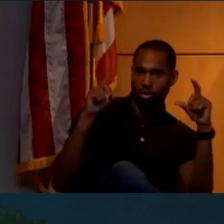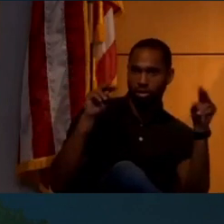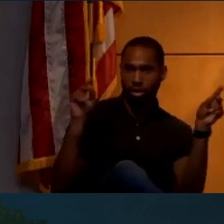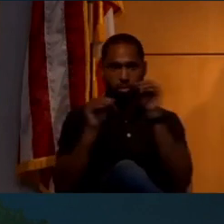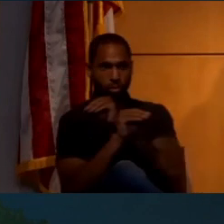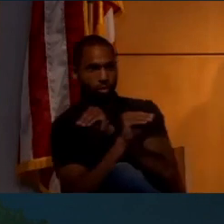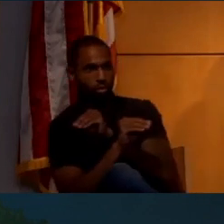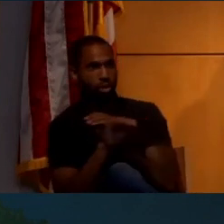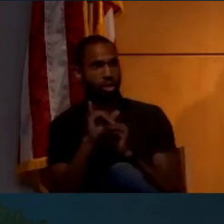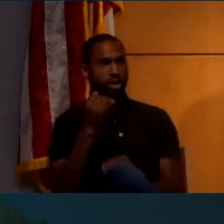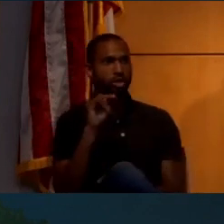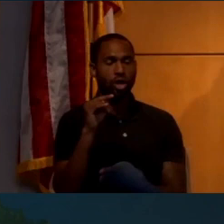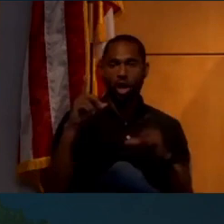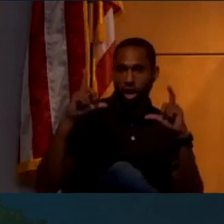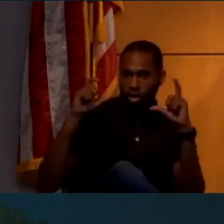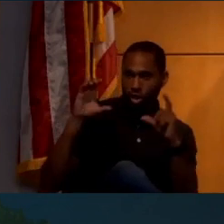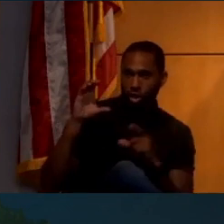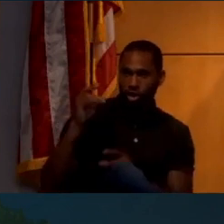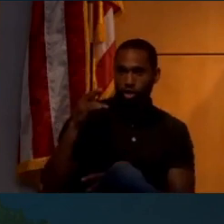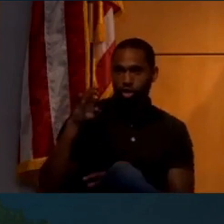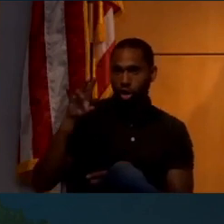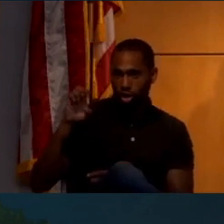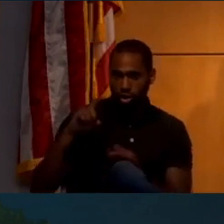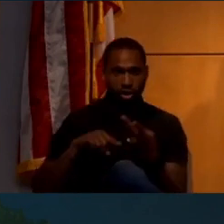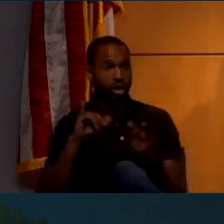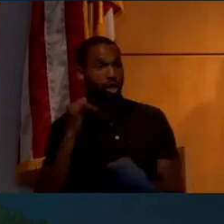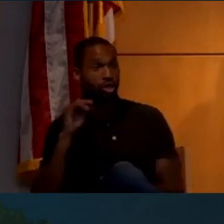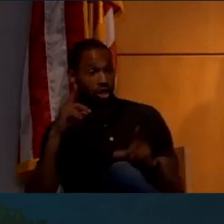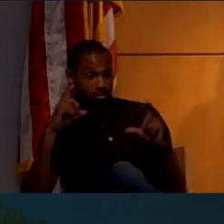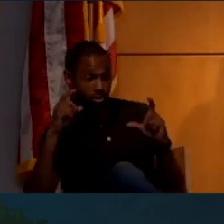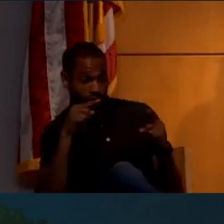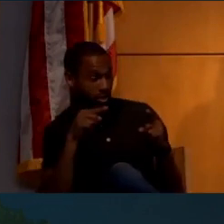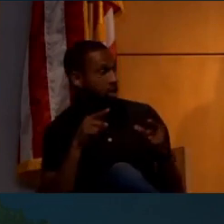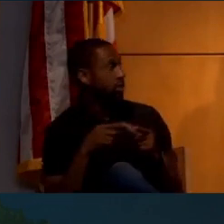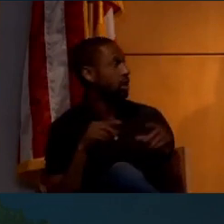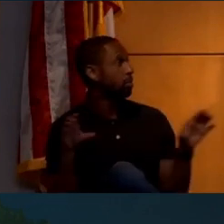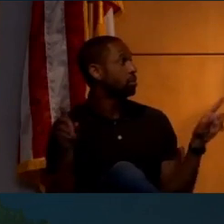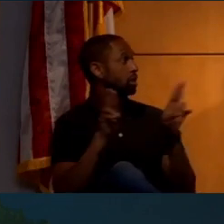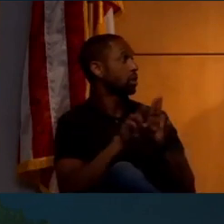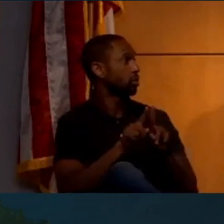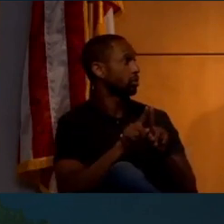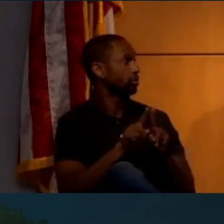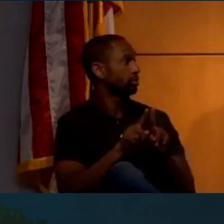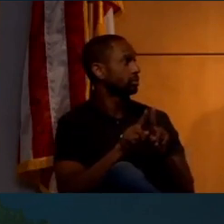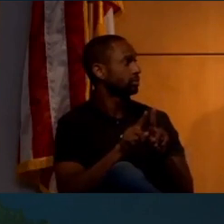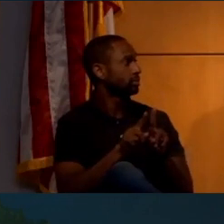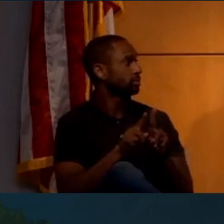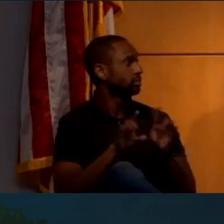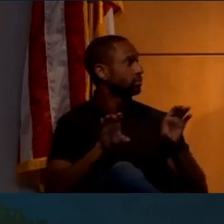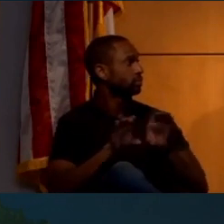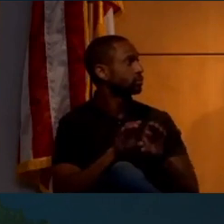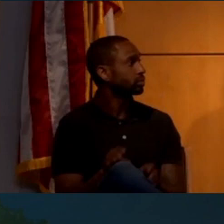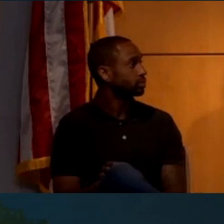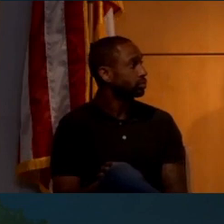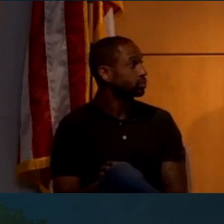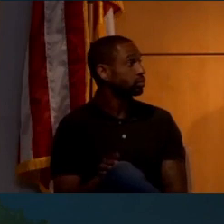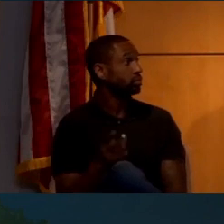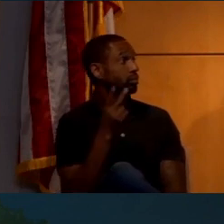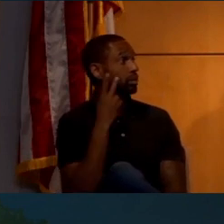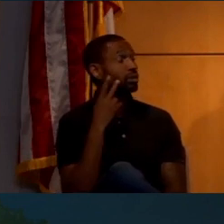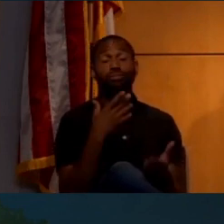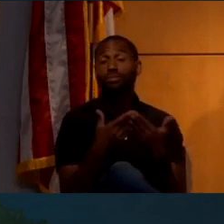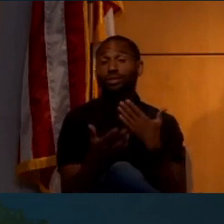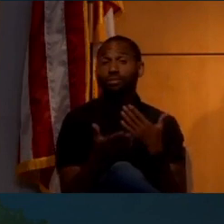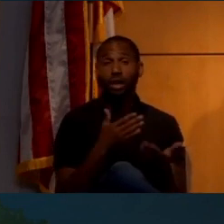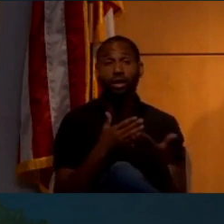John took Charlie's picture and Charlie took John's picture. And I can put these two together. And you can see that even